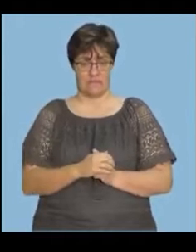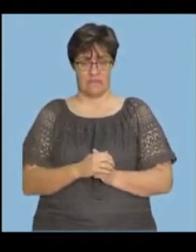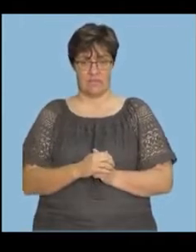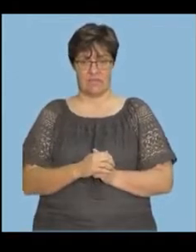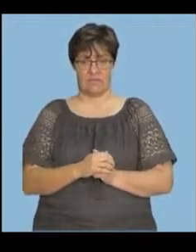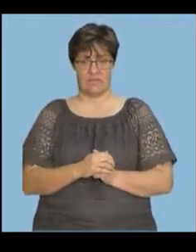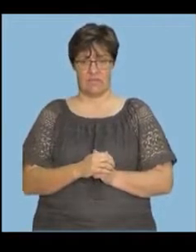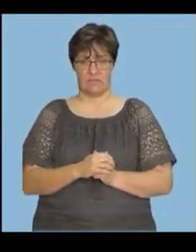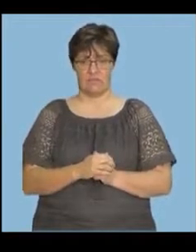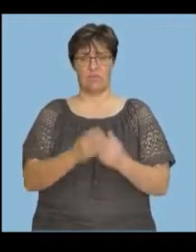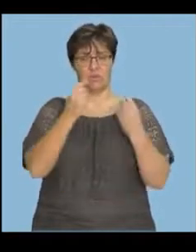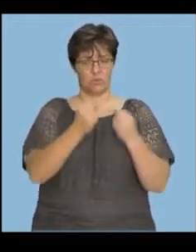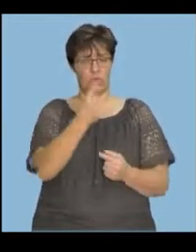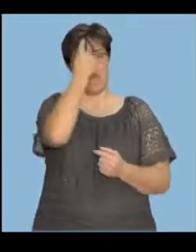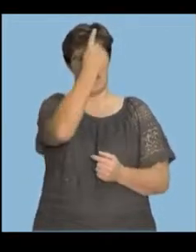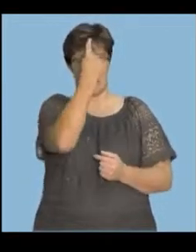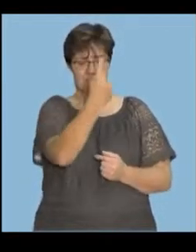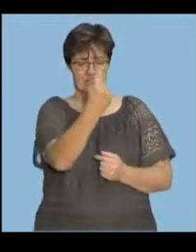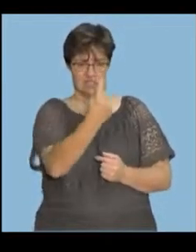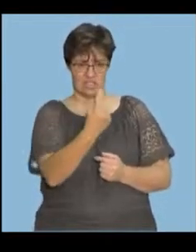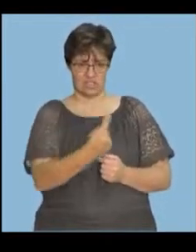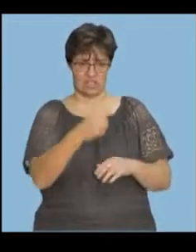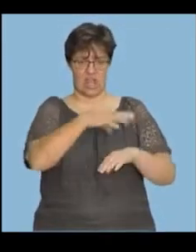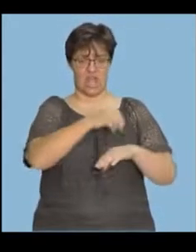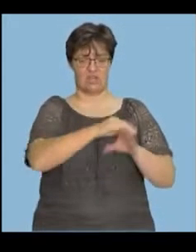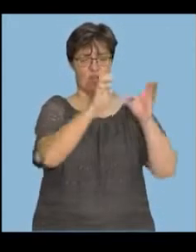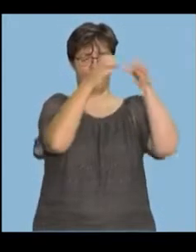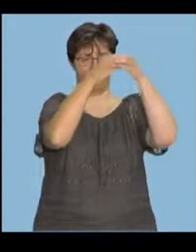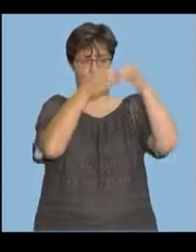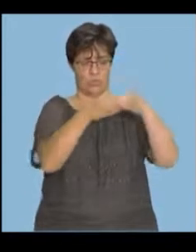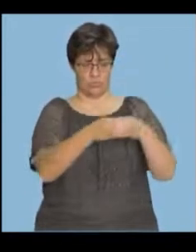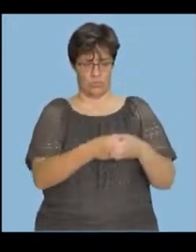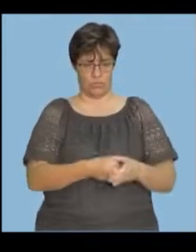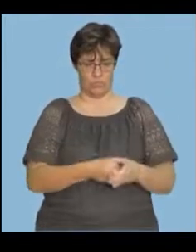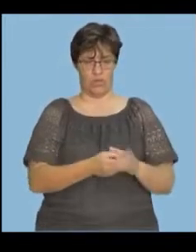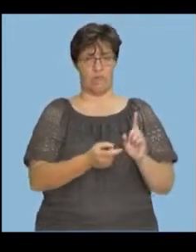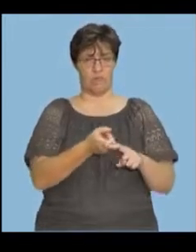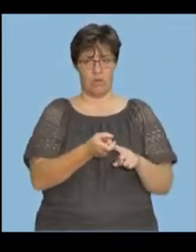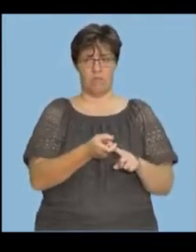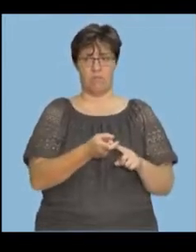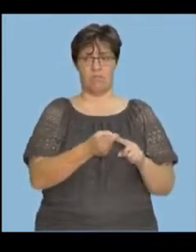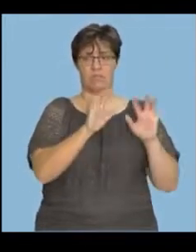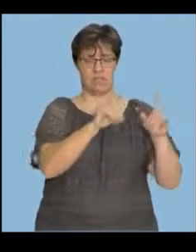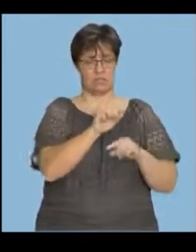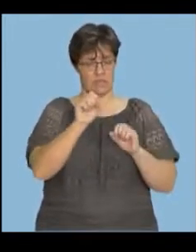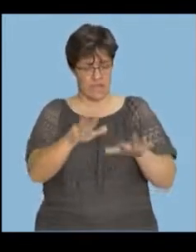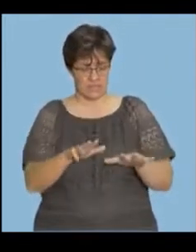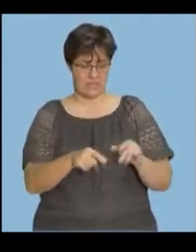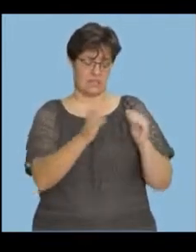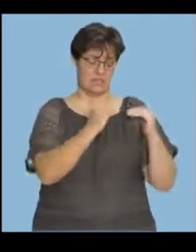And we do this for each and every age group from the age of 10 to 19. do the same.